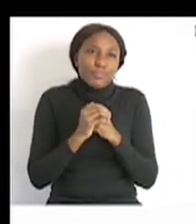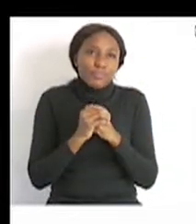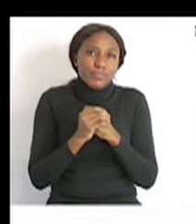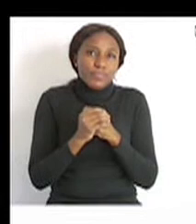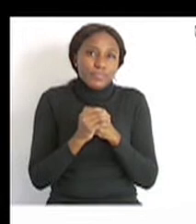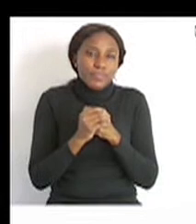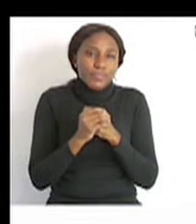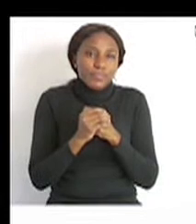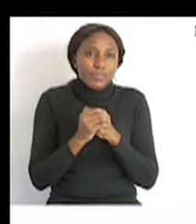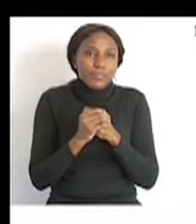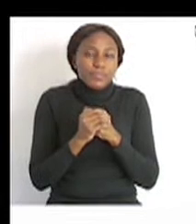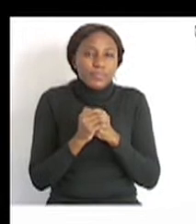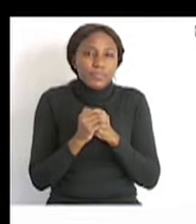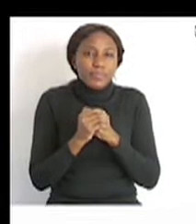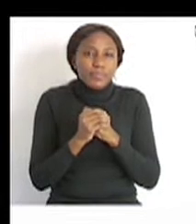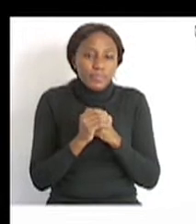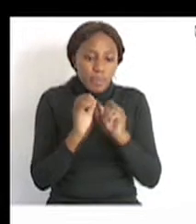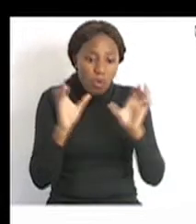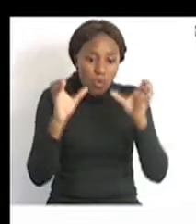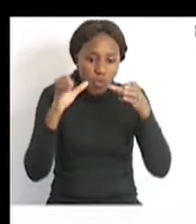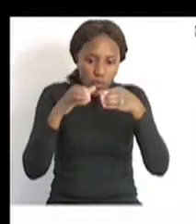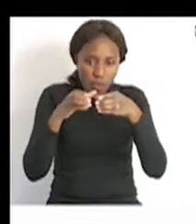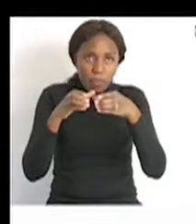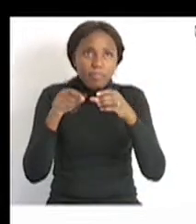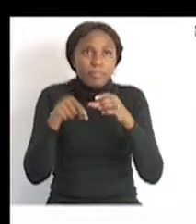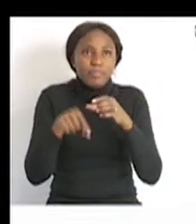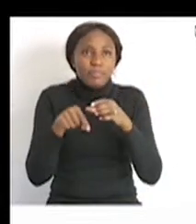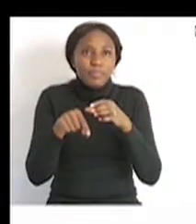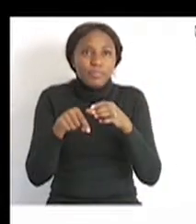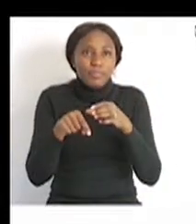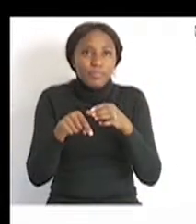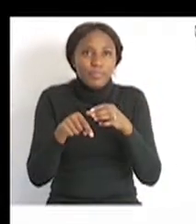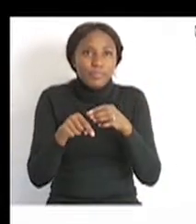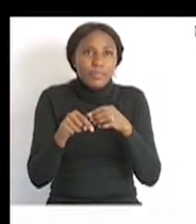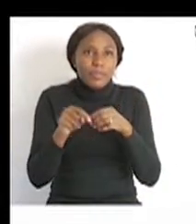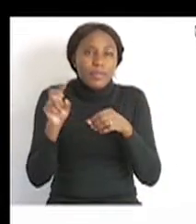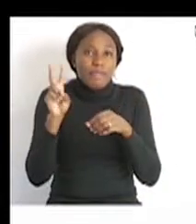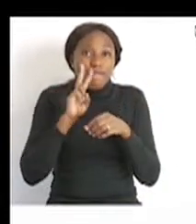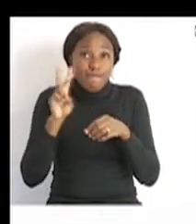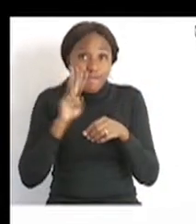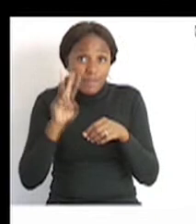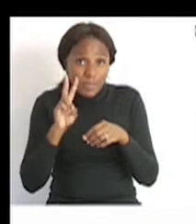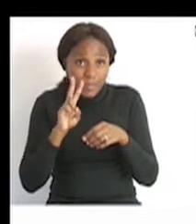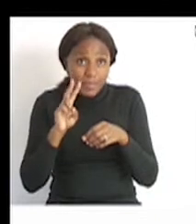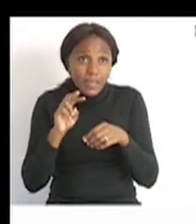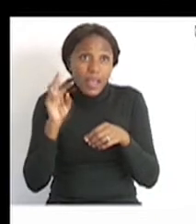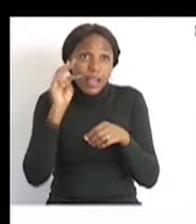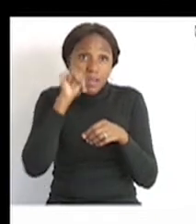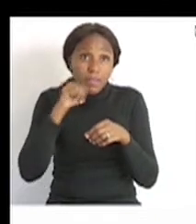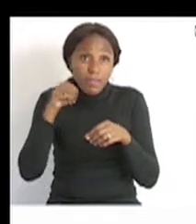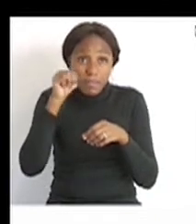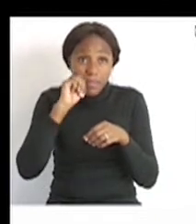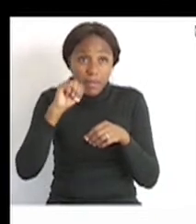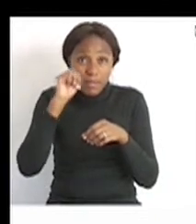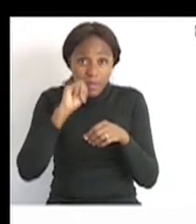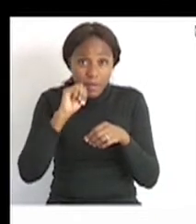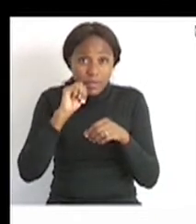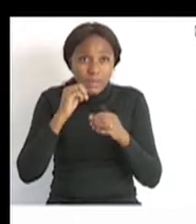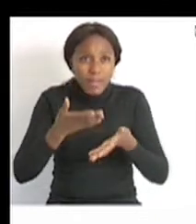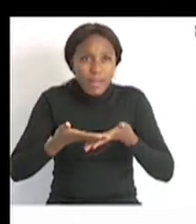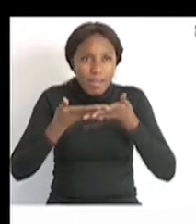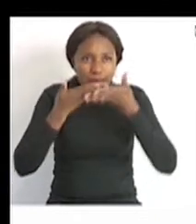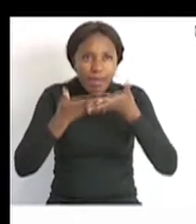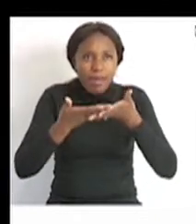bodies. Let's move on to the next one, vitamins and minerals. Okay, so they help to keep your body